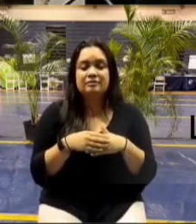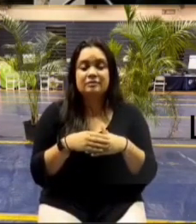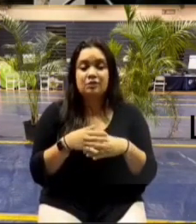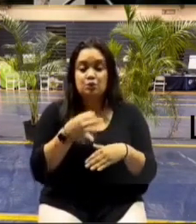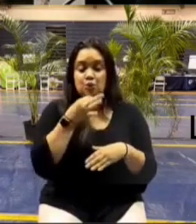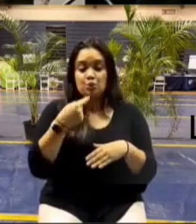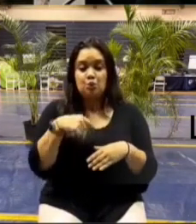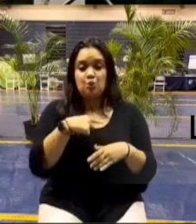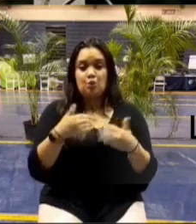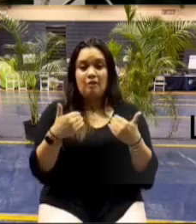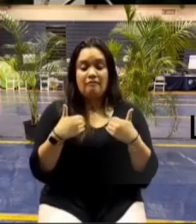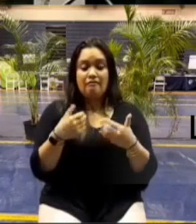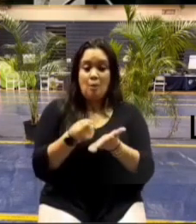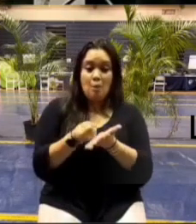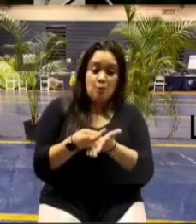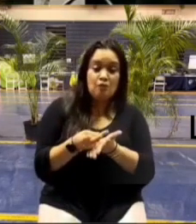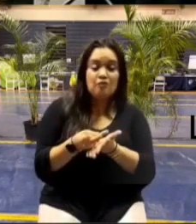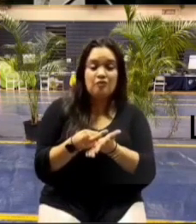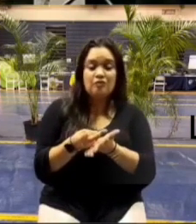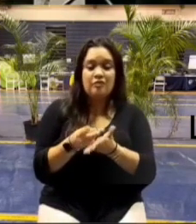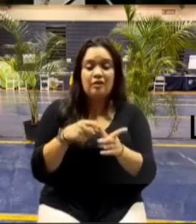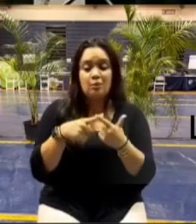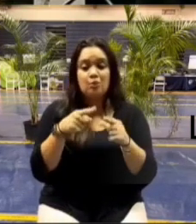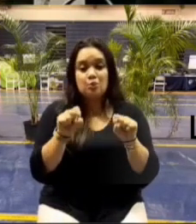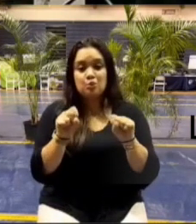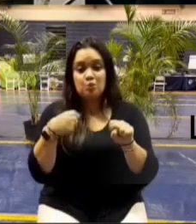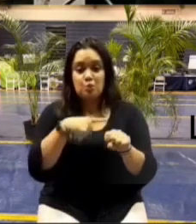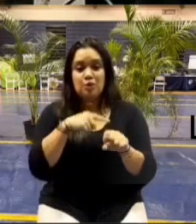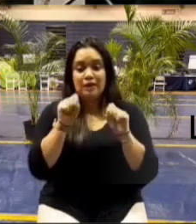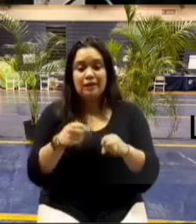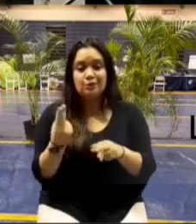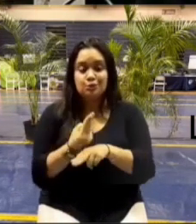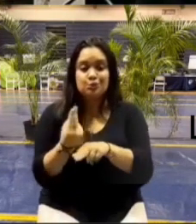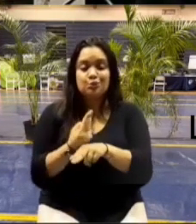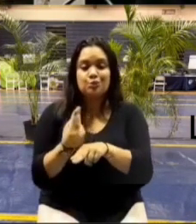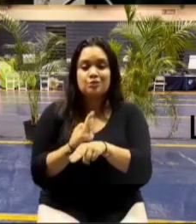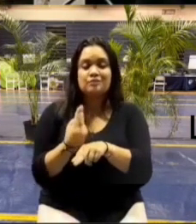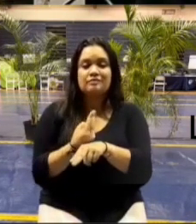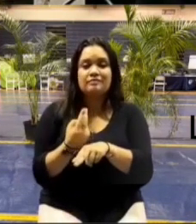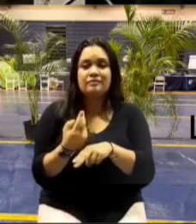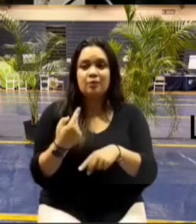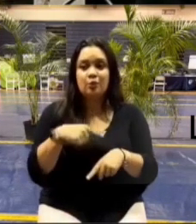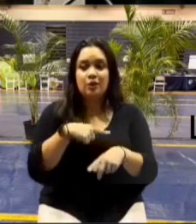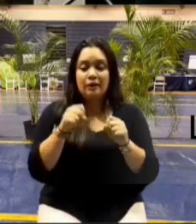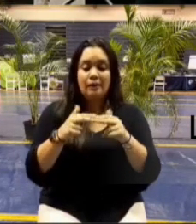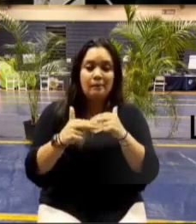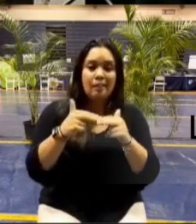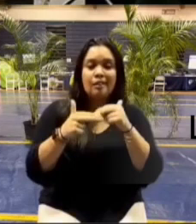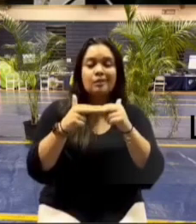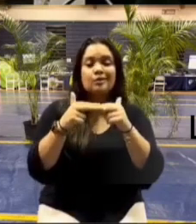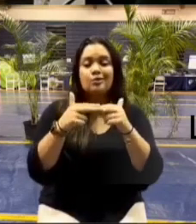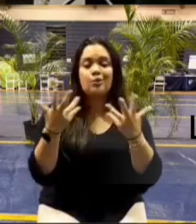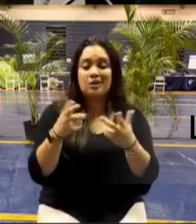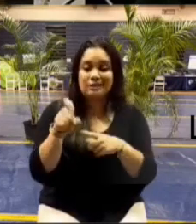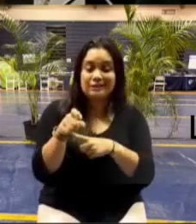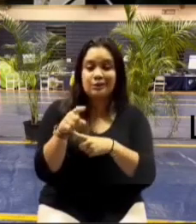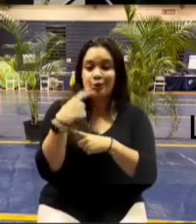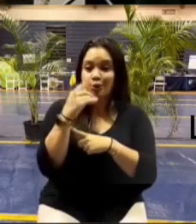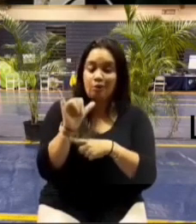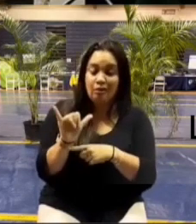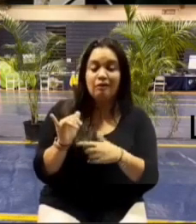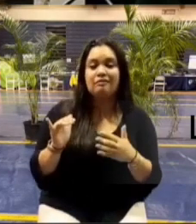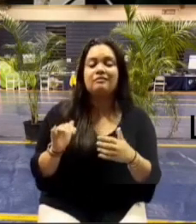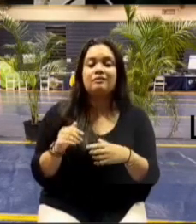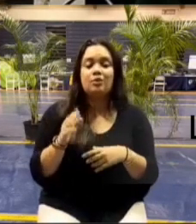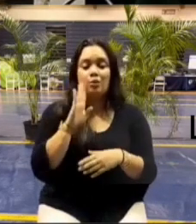we get this approved we can start using it in other words we can start building it into what it needs to be because that's going to take a little